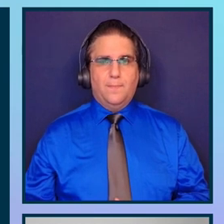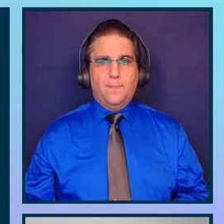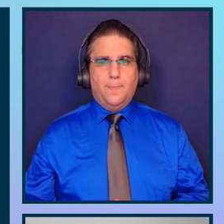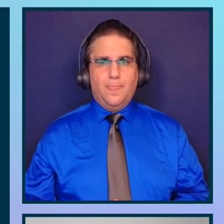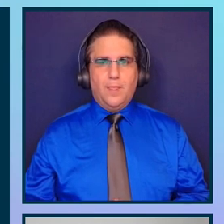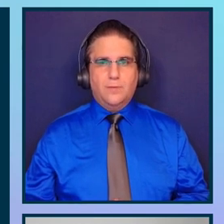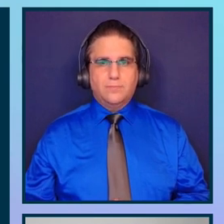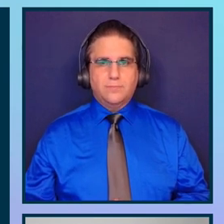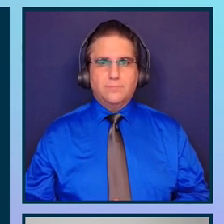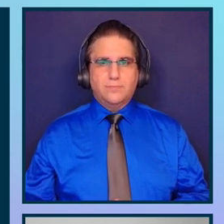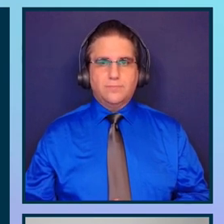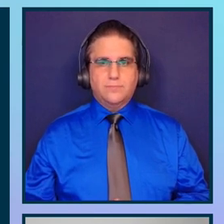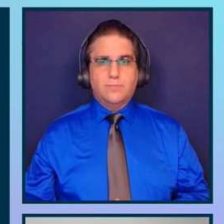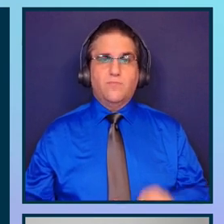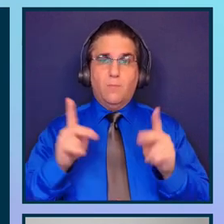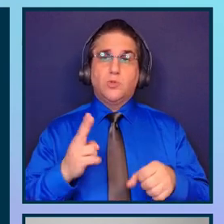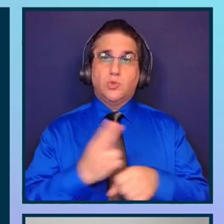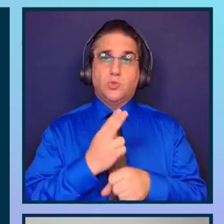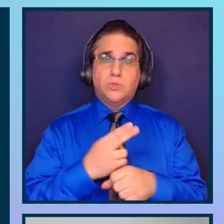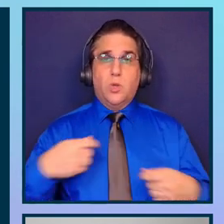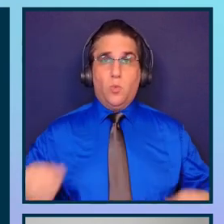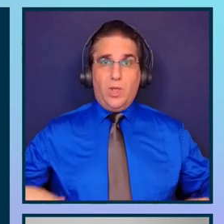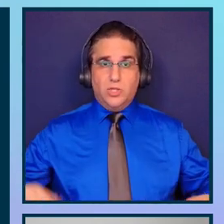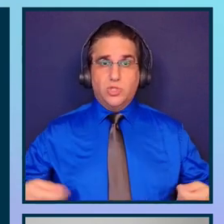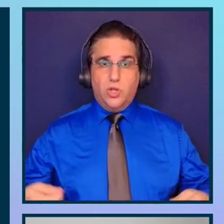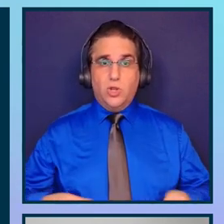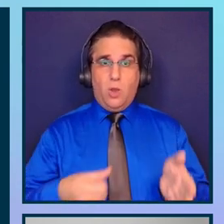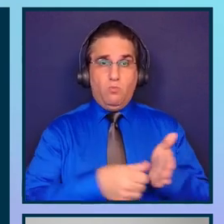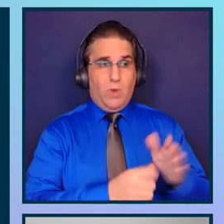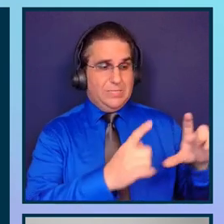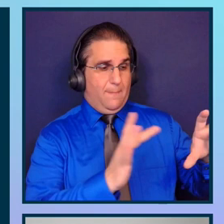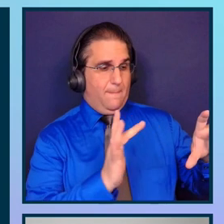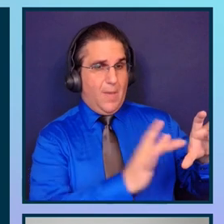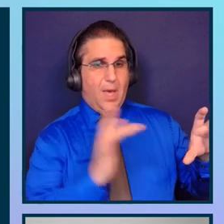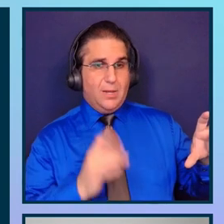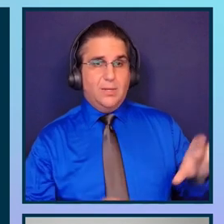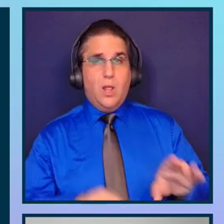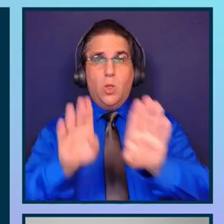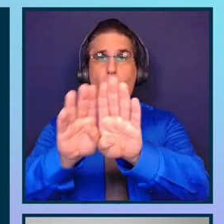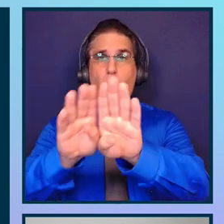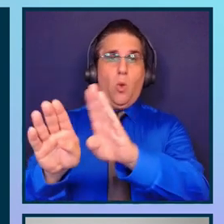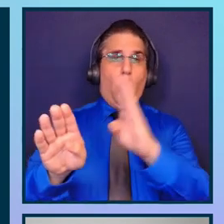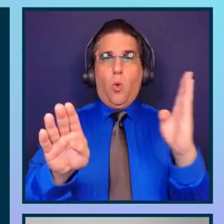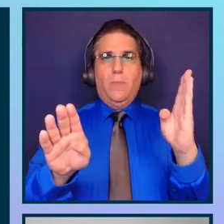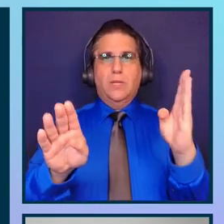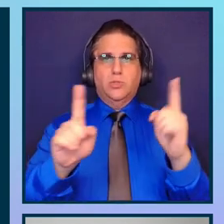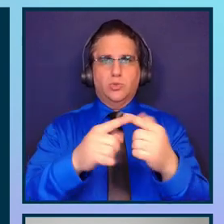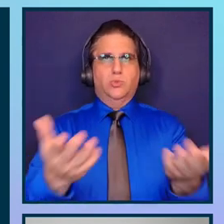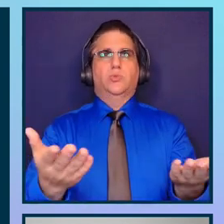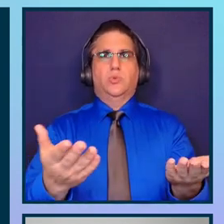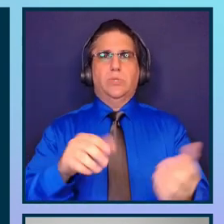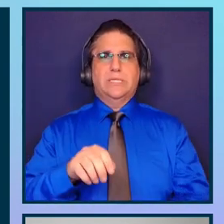in a wheelchair presses an inaccessible button and a door is opening automatically but surprised there are stairs